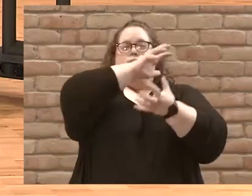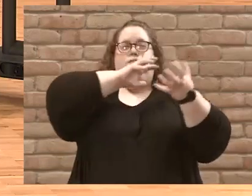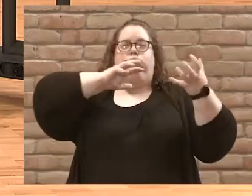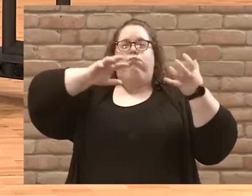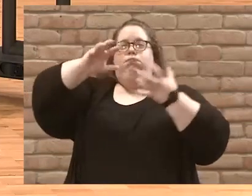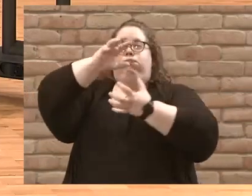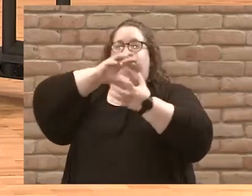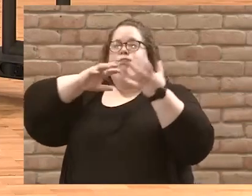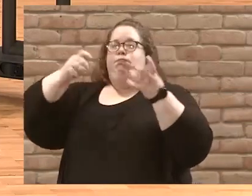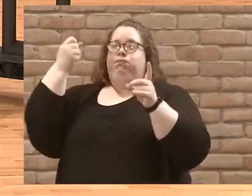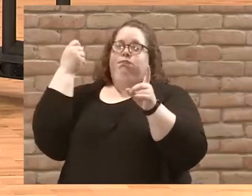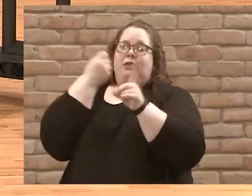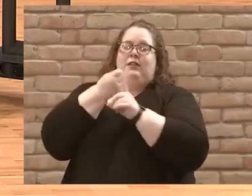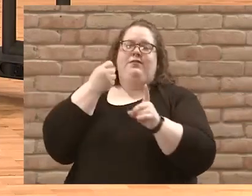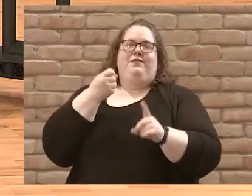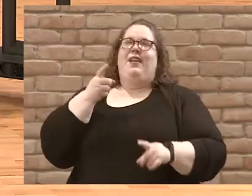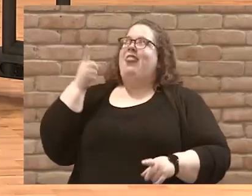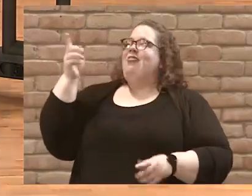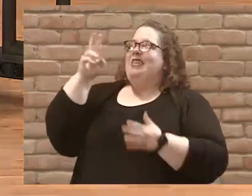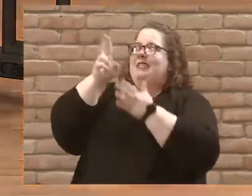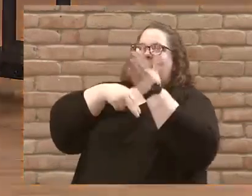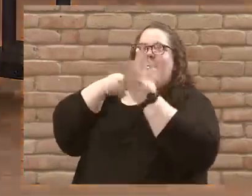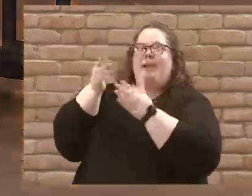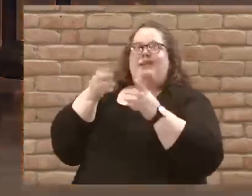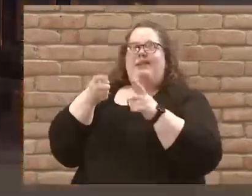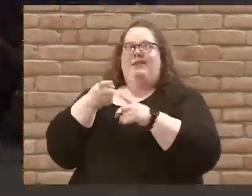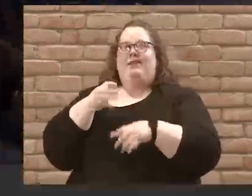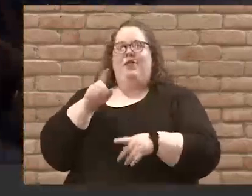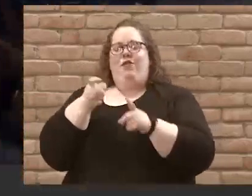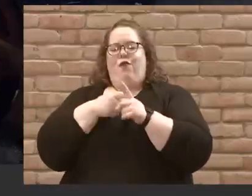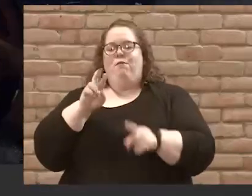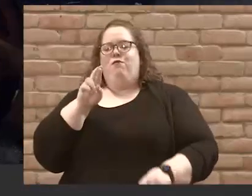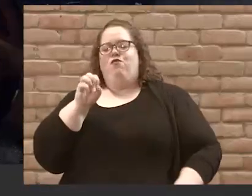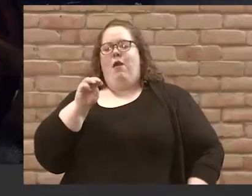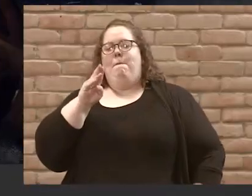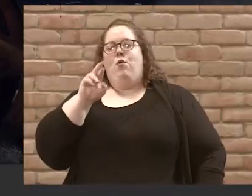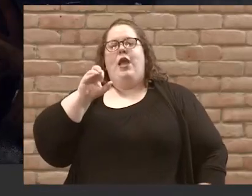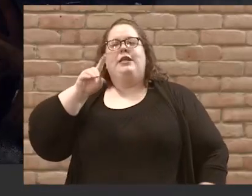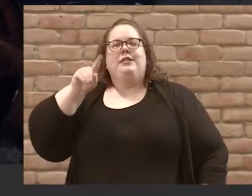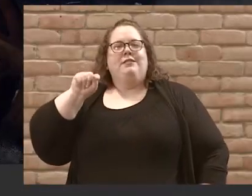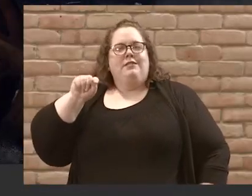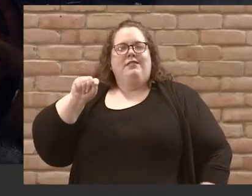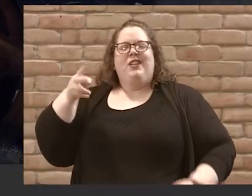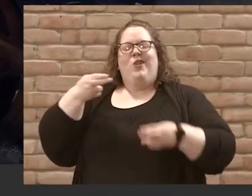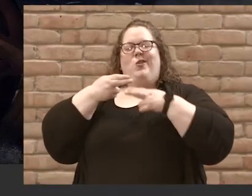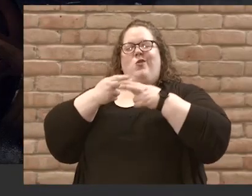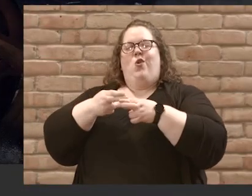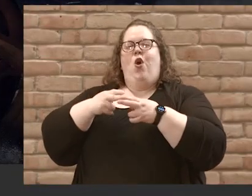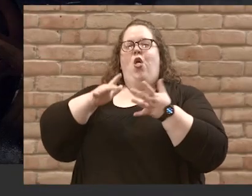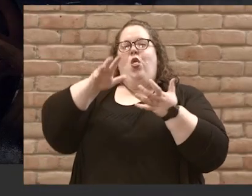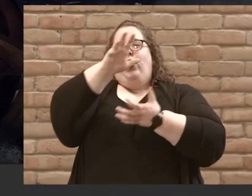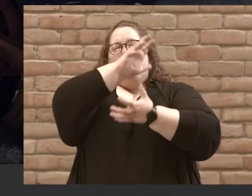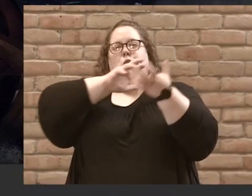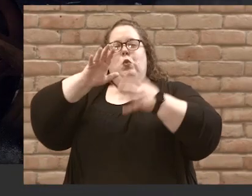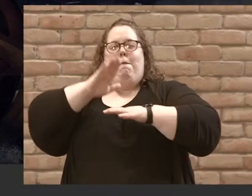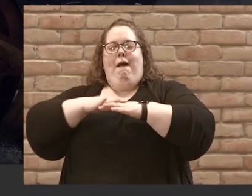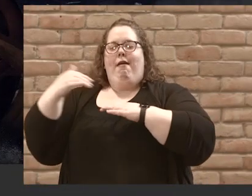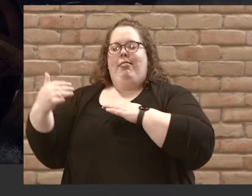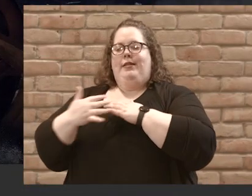comes up. I love this painting by Rembrandt. It's called The Storm on the Sea of